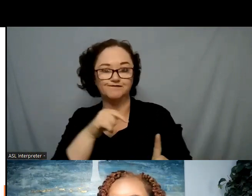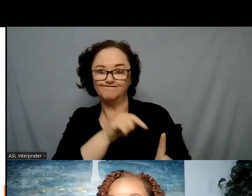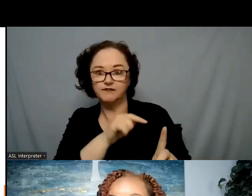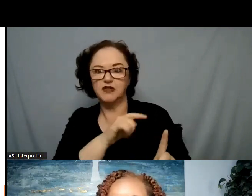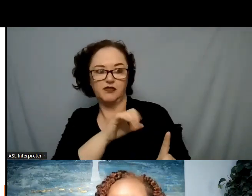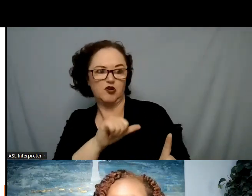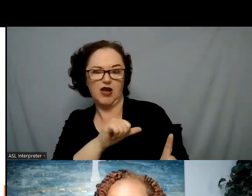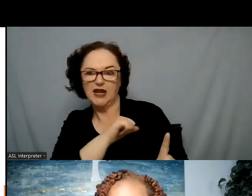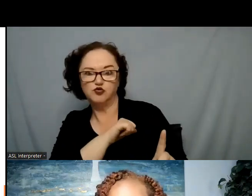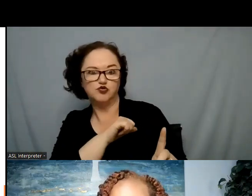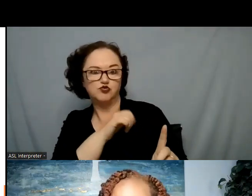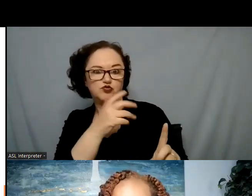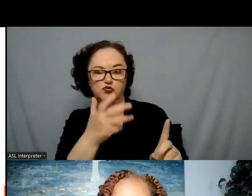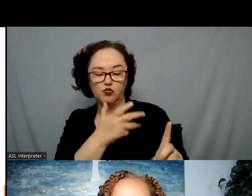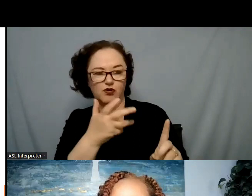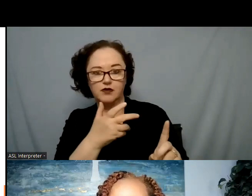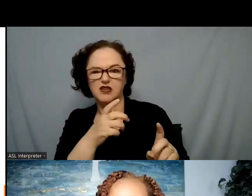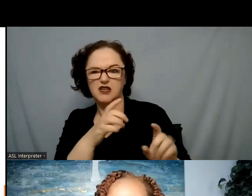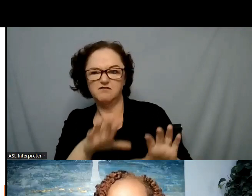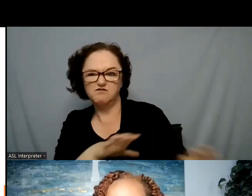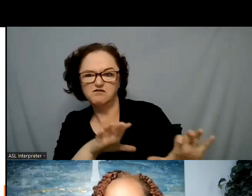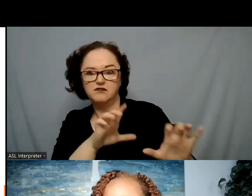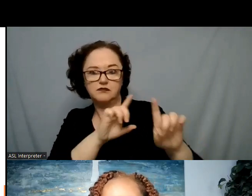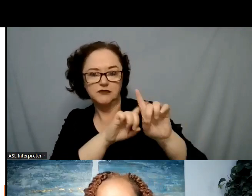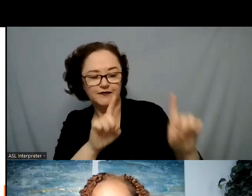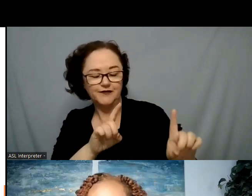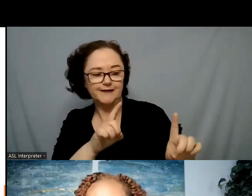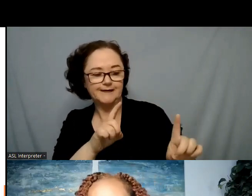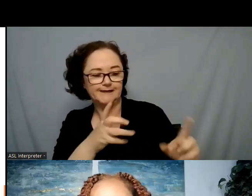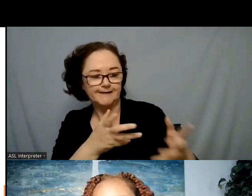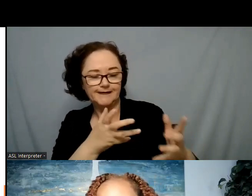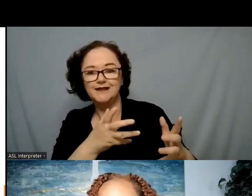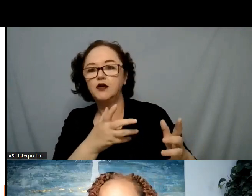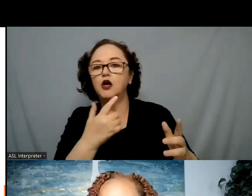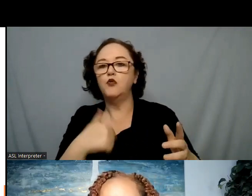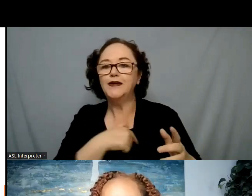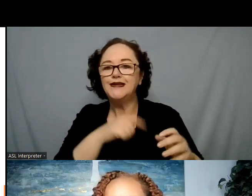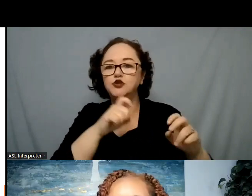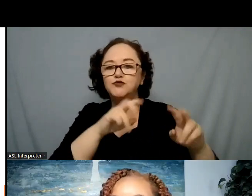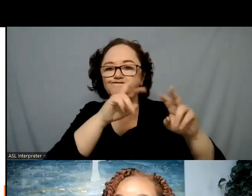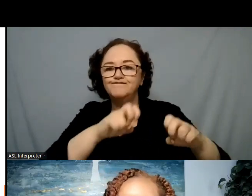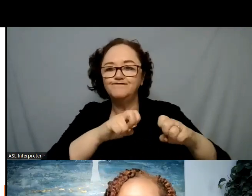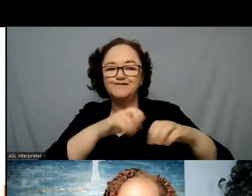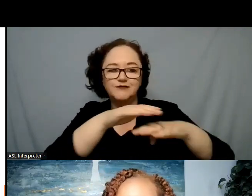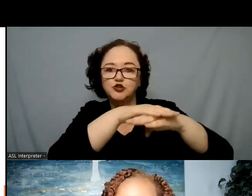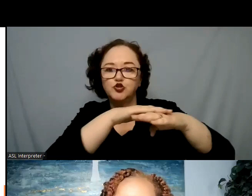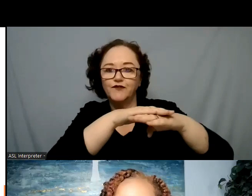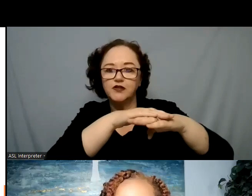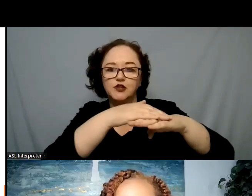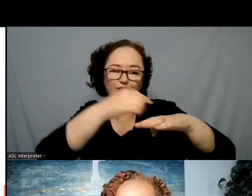there's like a lot of behaviors going on but we have to get to what's under it and what's under it doesn't excuse